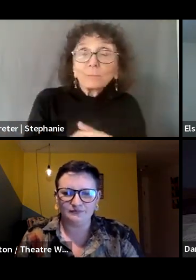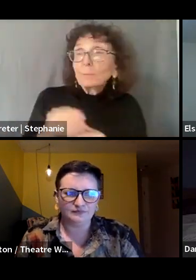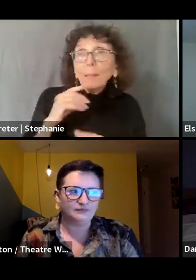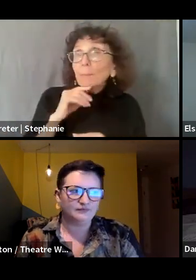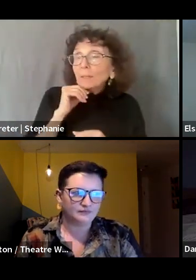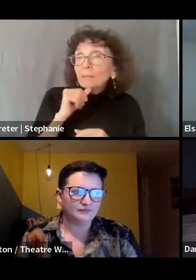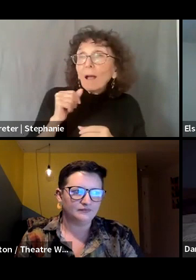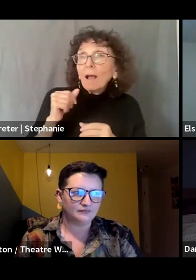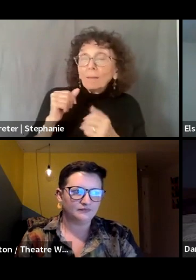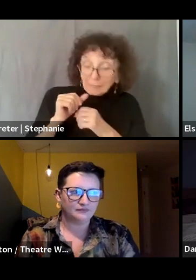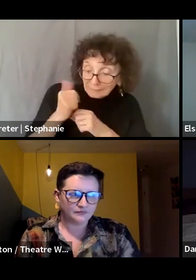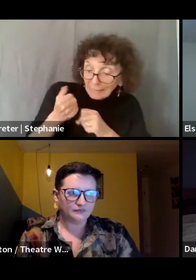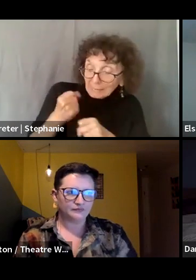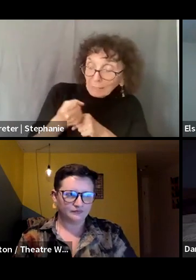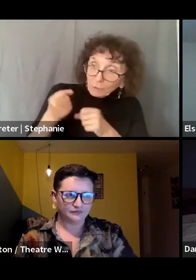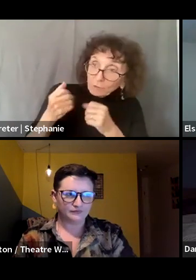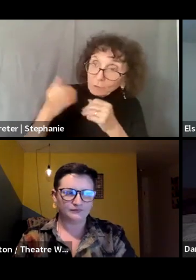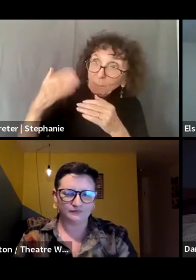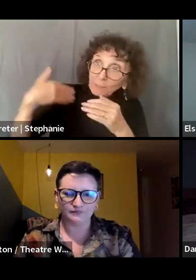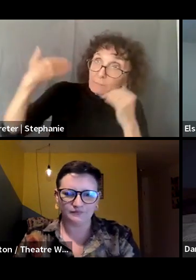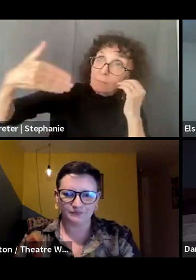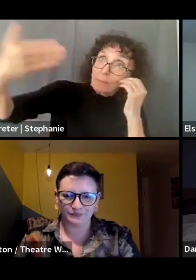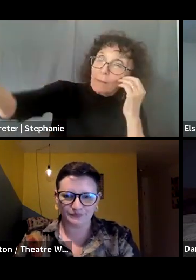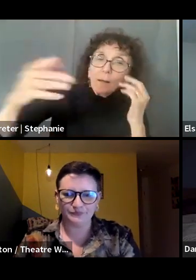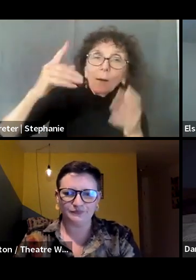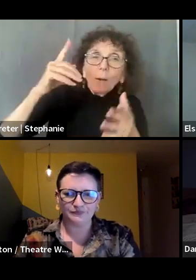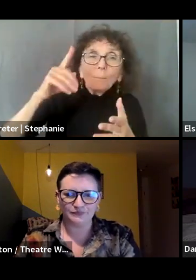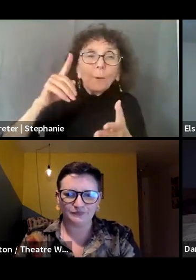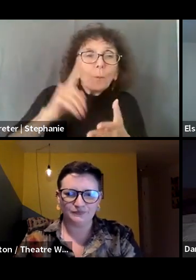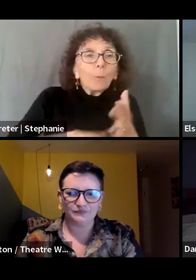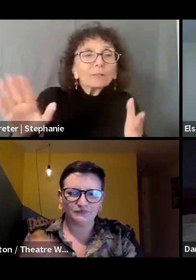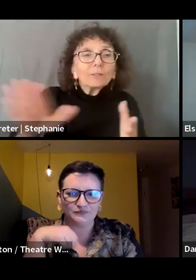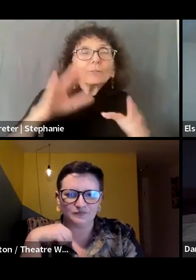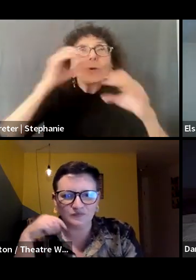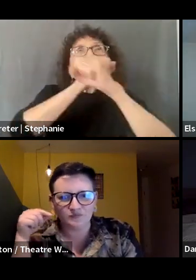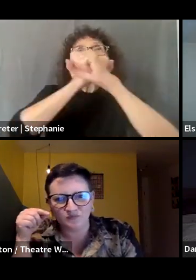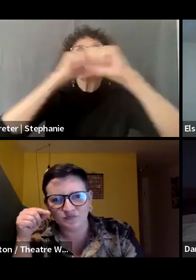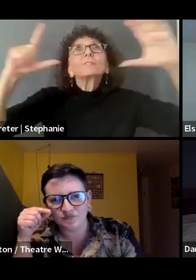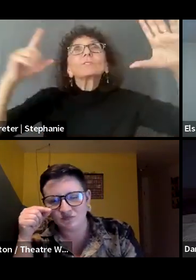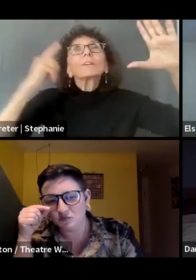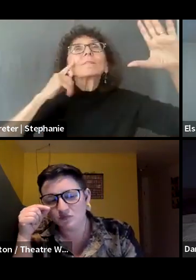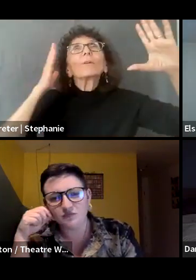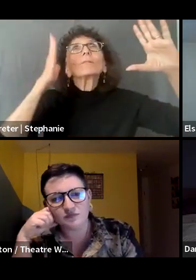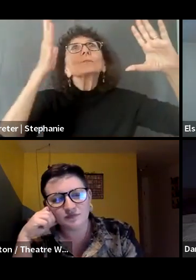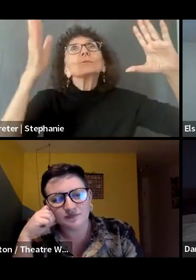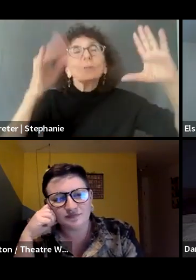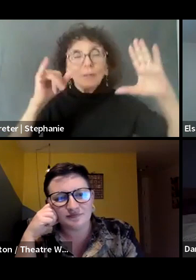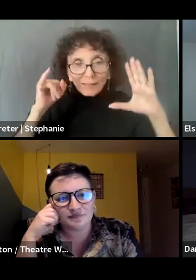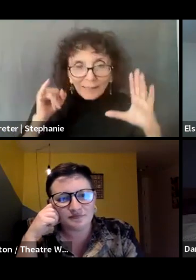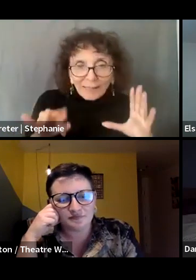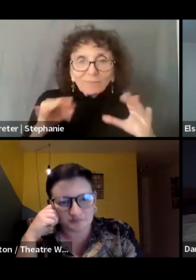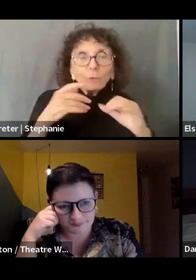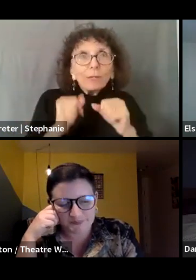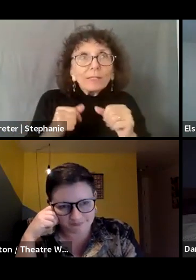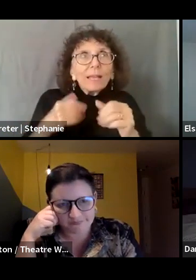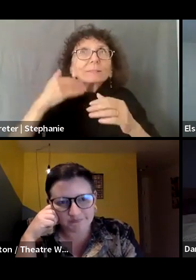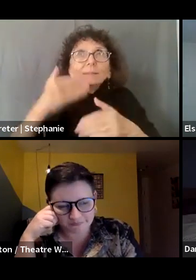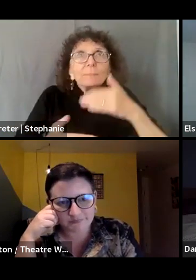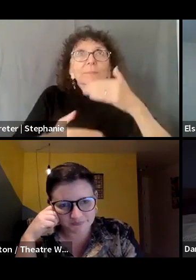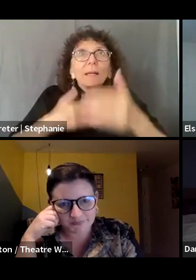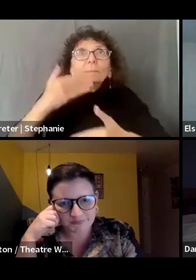but, but what does that vision look like? How, how do you see us, you know, in the future, if we can make these iterative steps to get there?